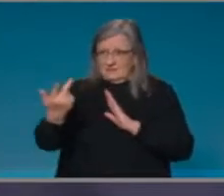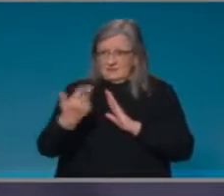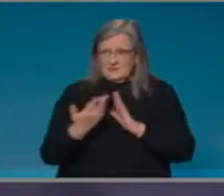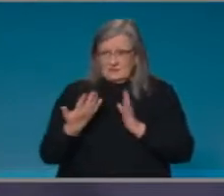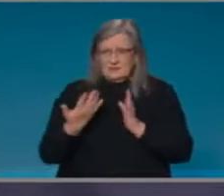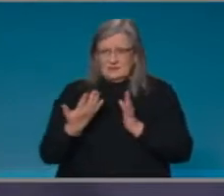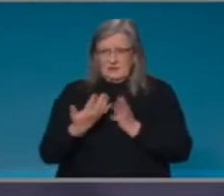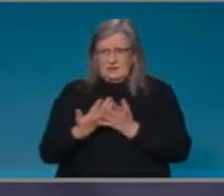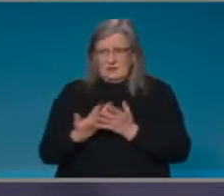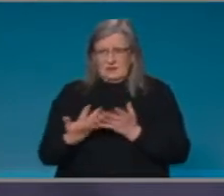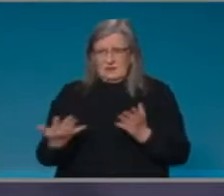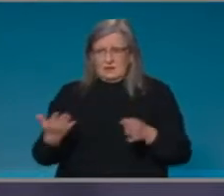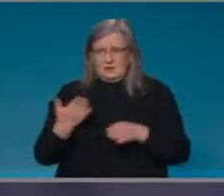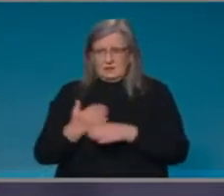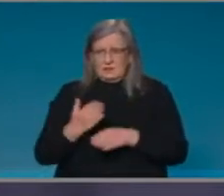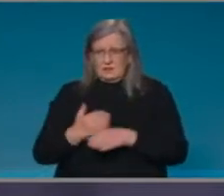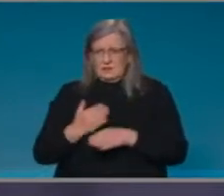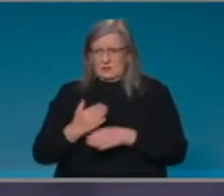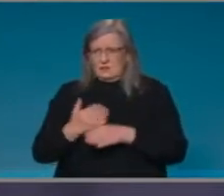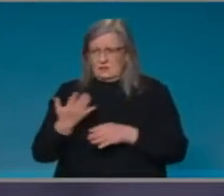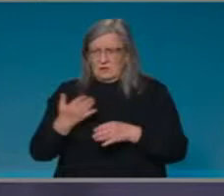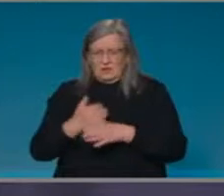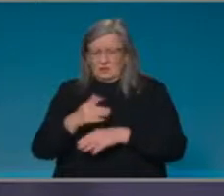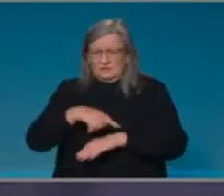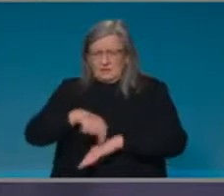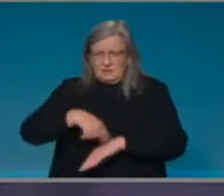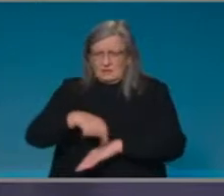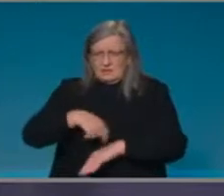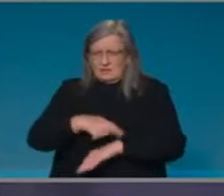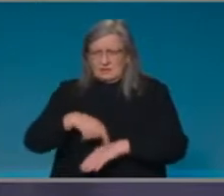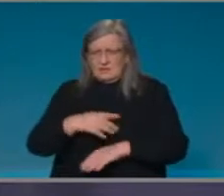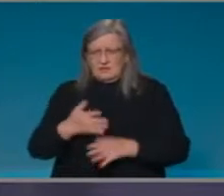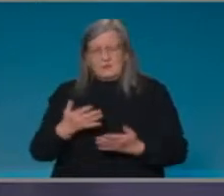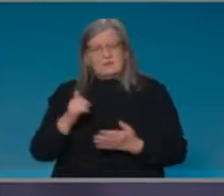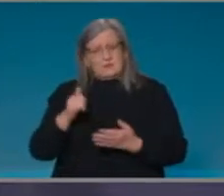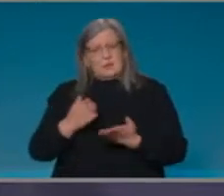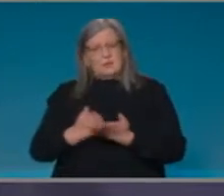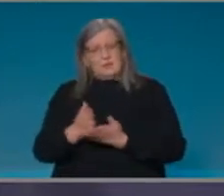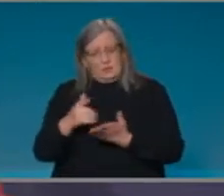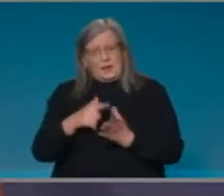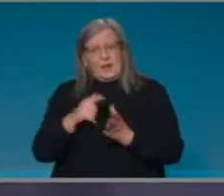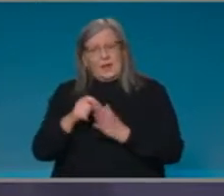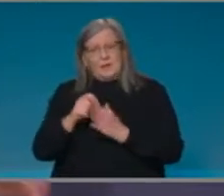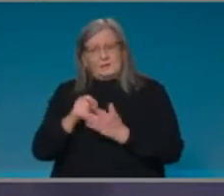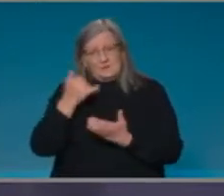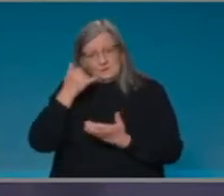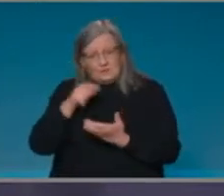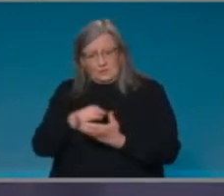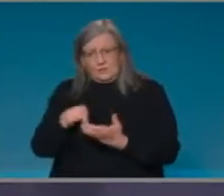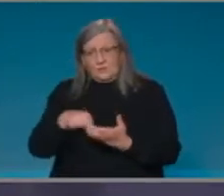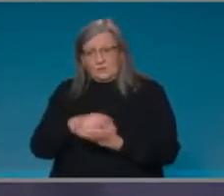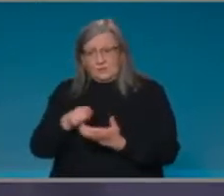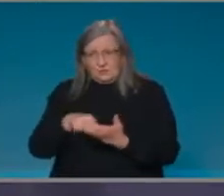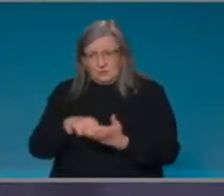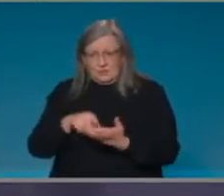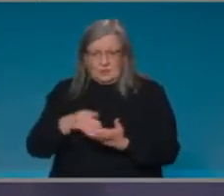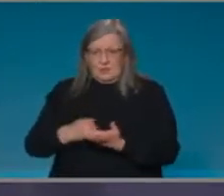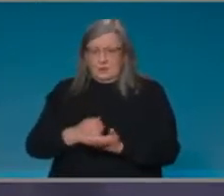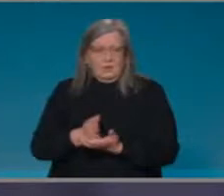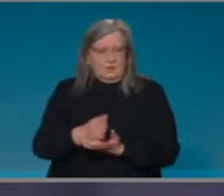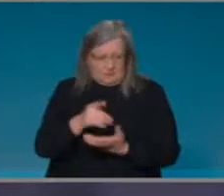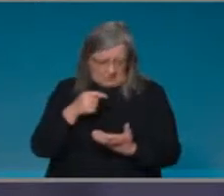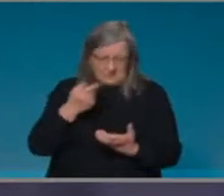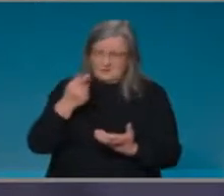through an app, and I think there are a number of them that are a potential to be used, um, to use geof, um, place, um, checking the